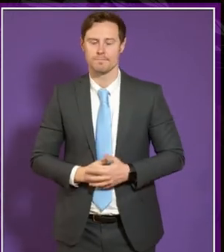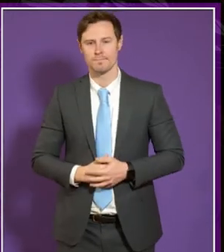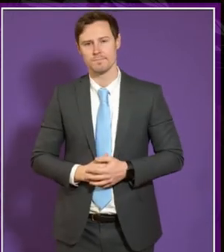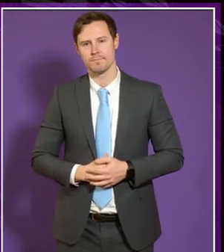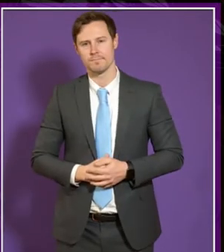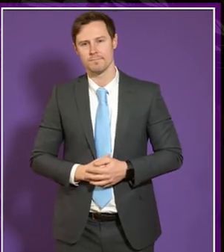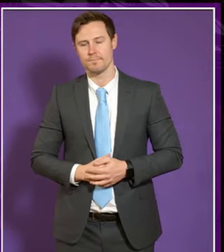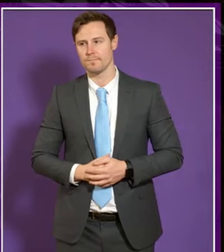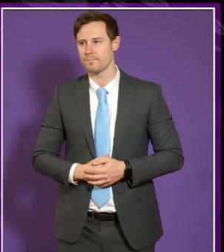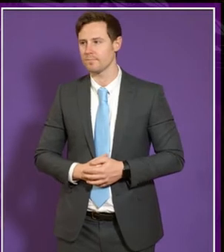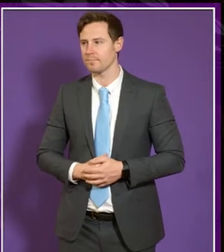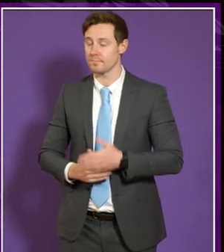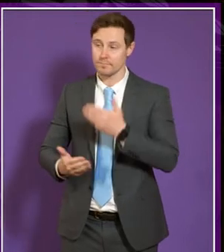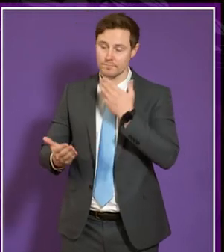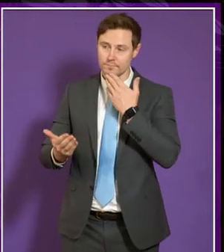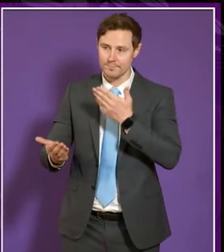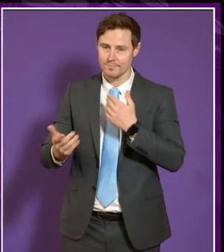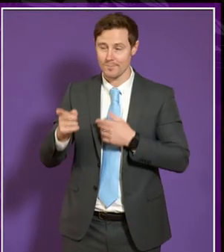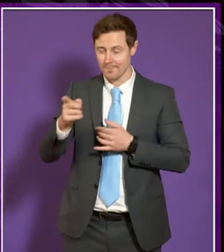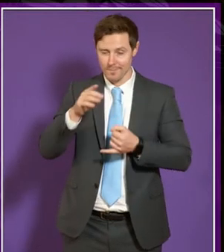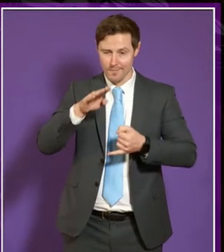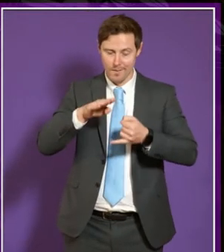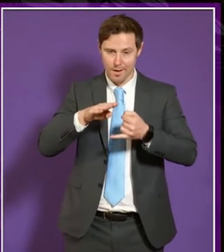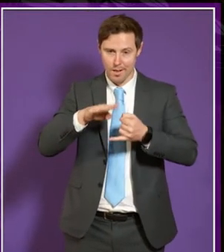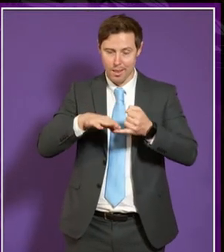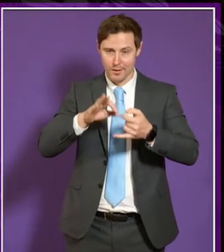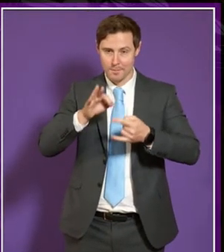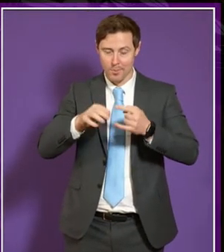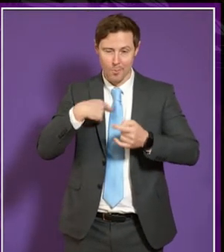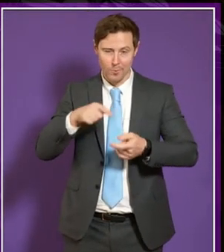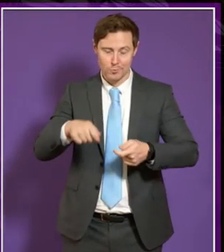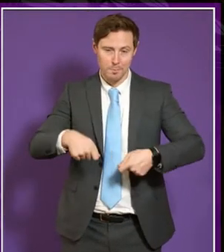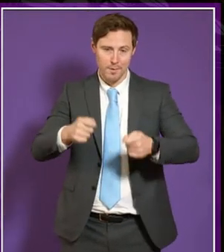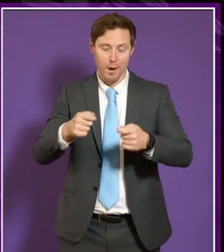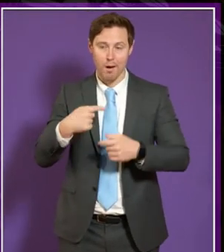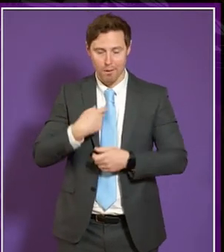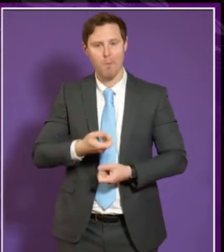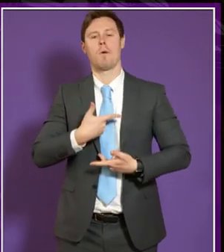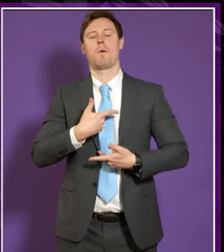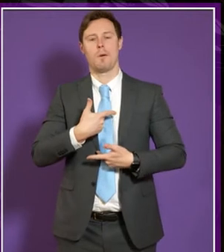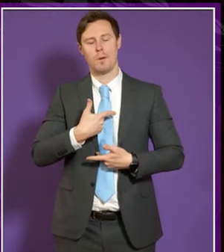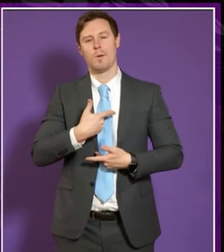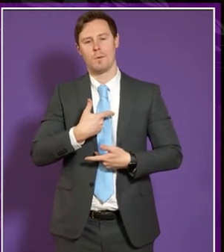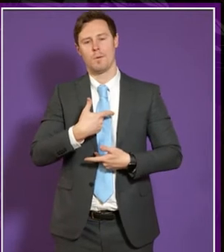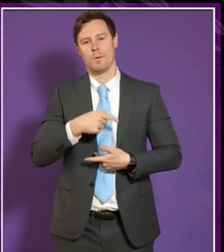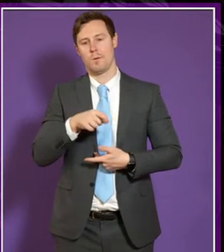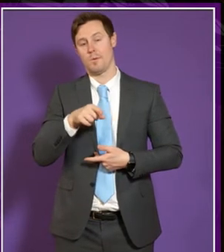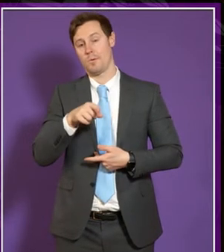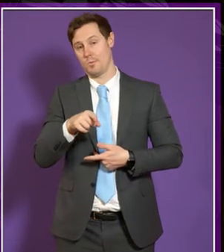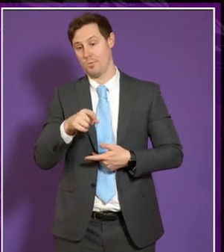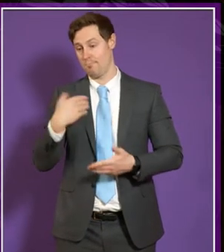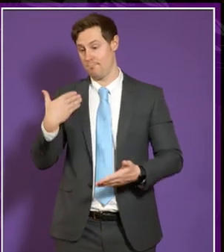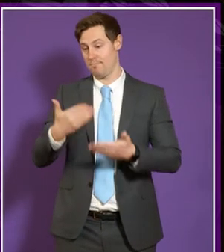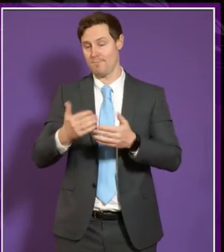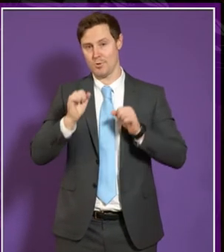thank you gail i'd like to pick up on that last point and then i was struck when you said earlier as well that you know the stage at which you